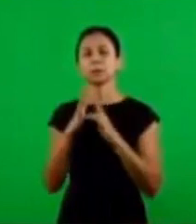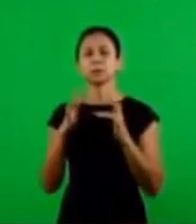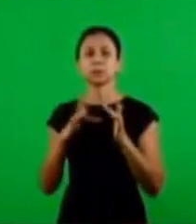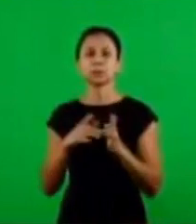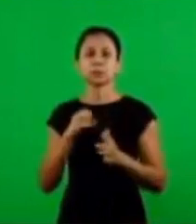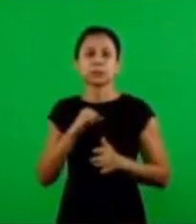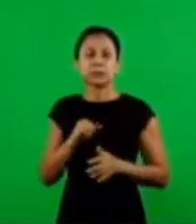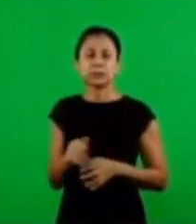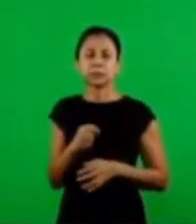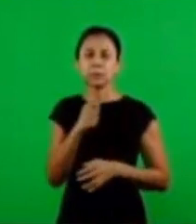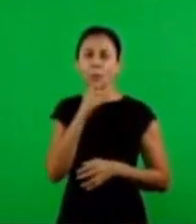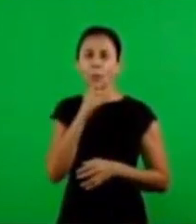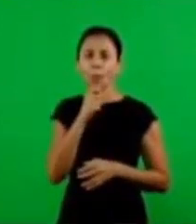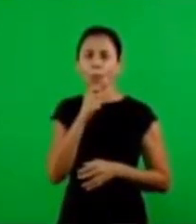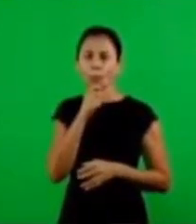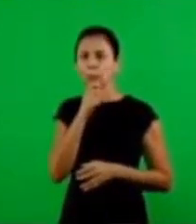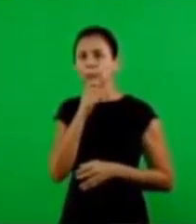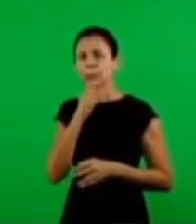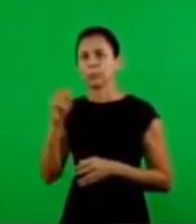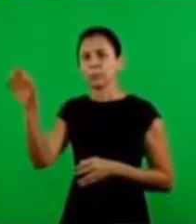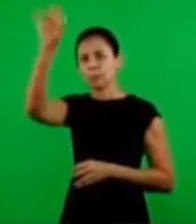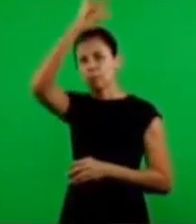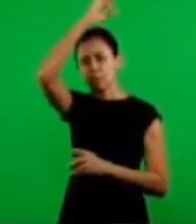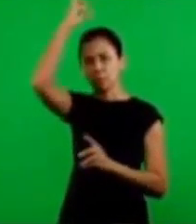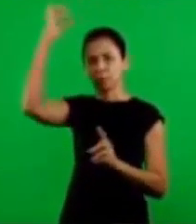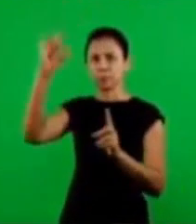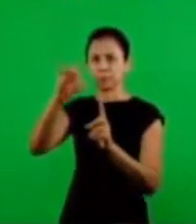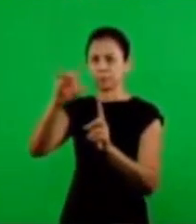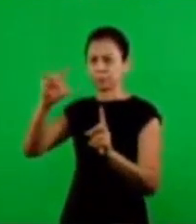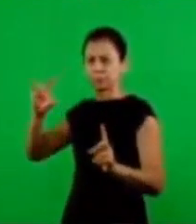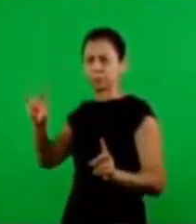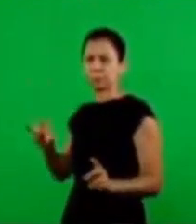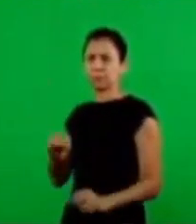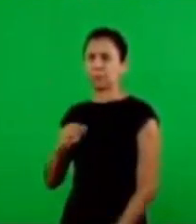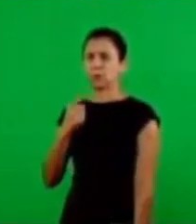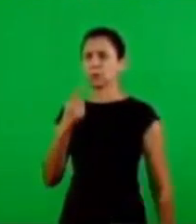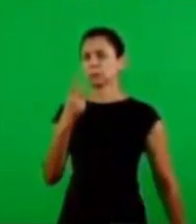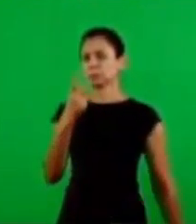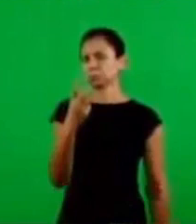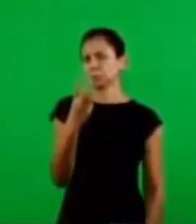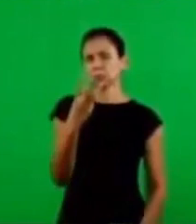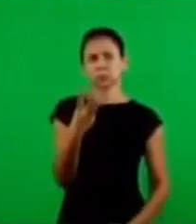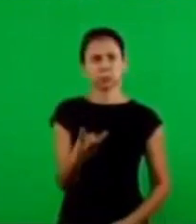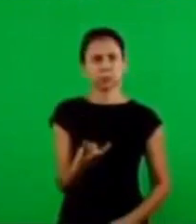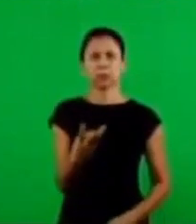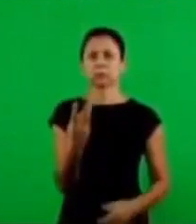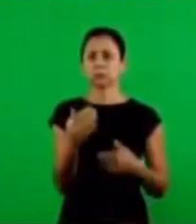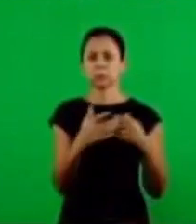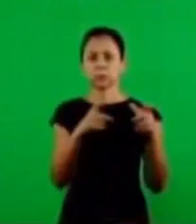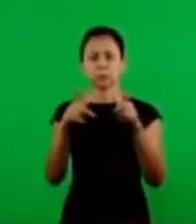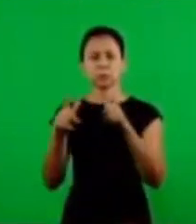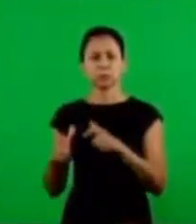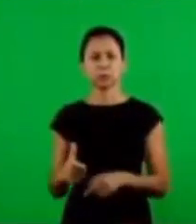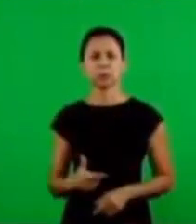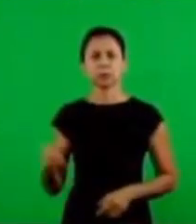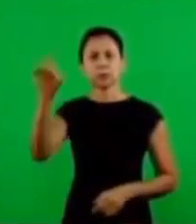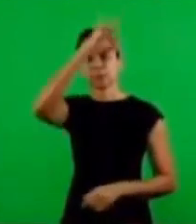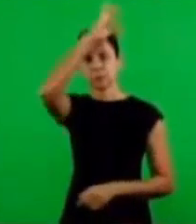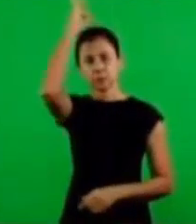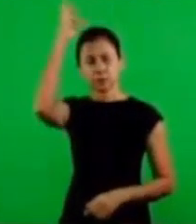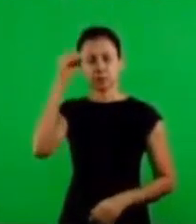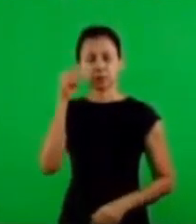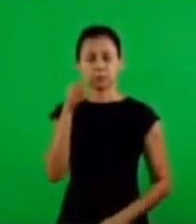the spirit of jesus is not in the meeting there may be two three in the church it doesn't matter